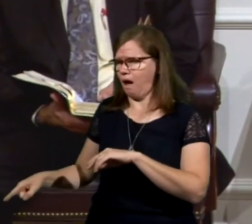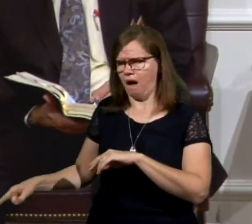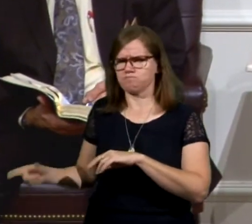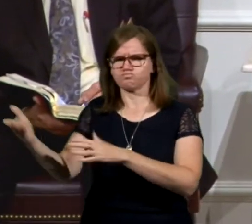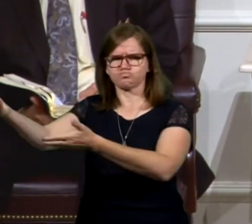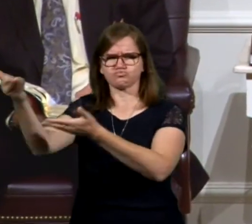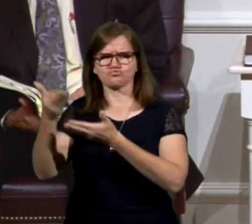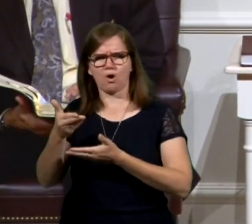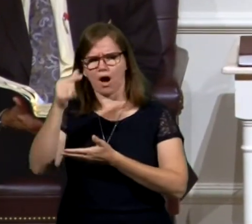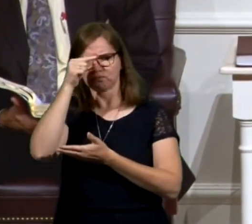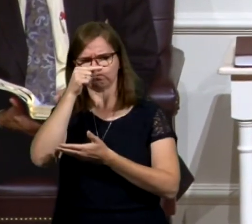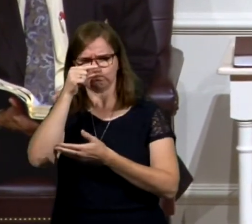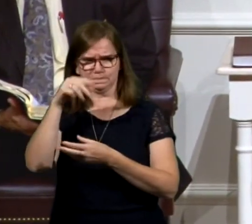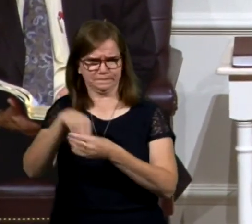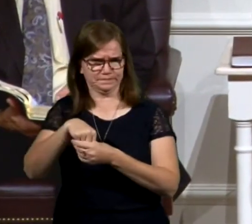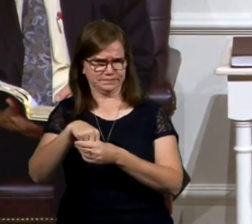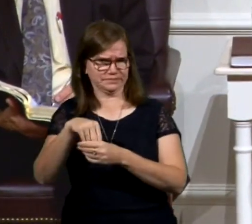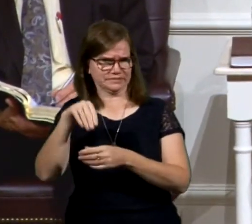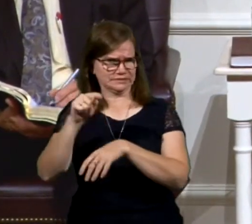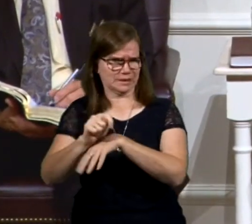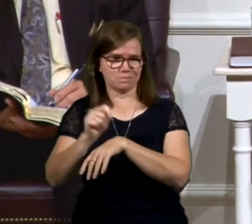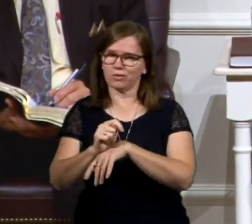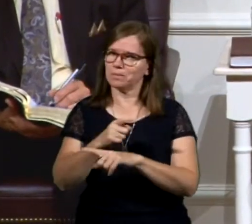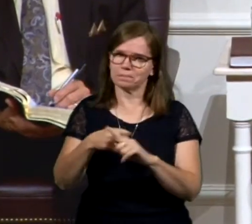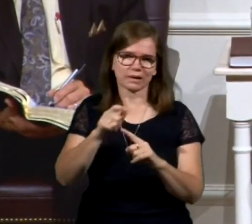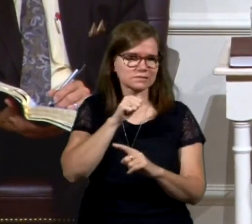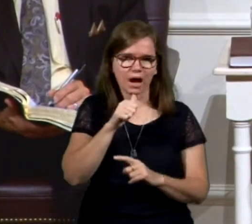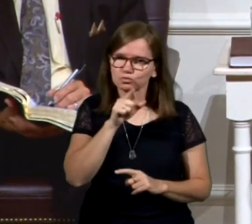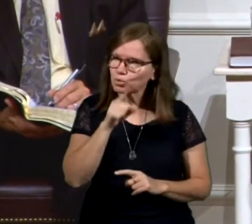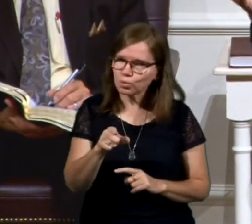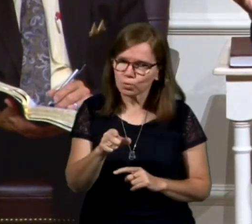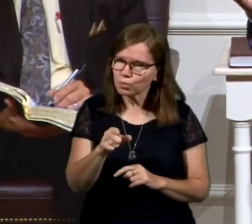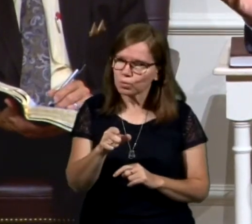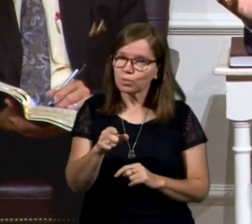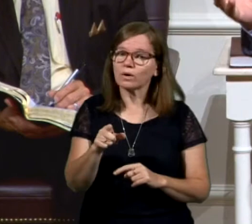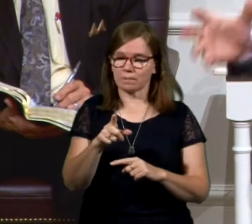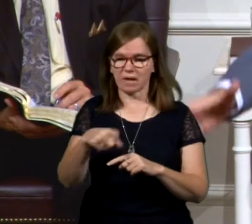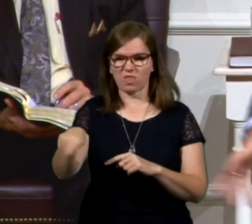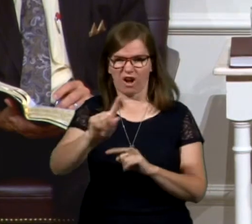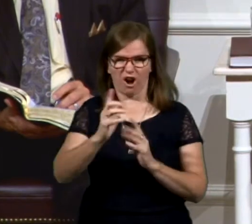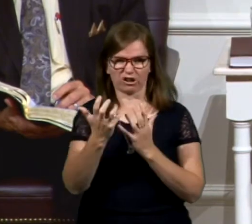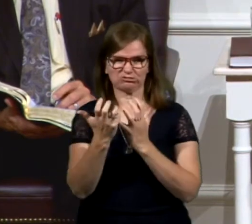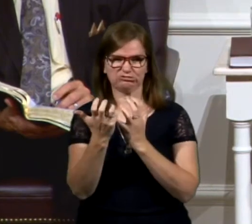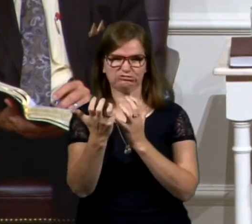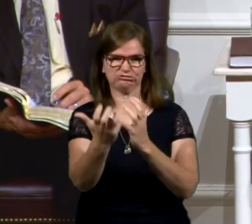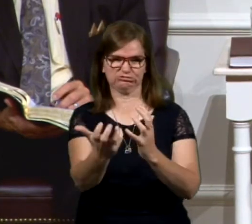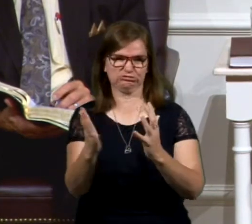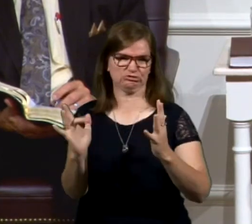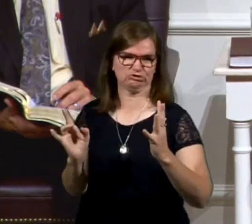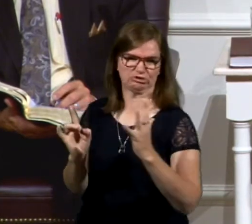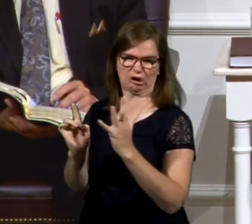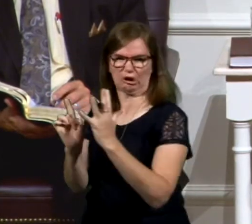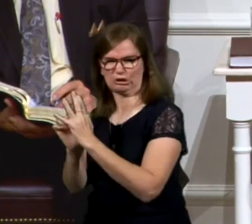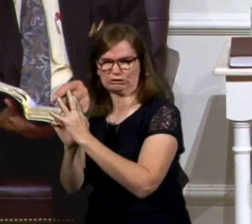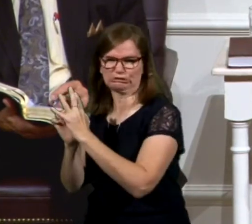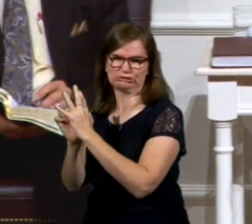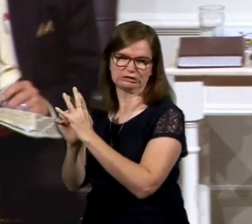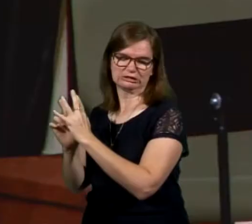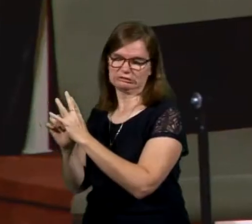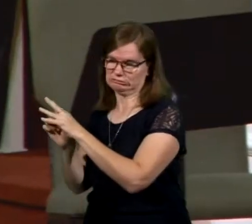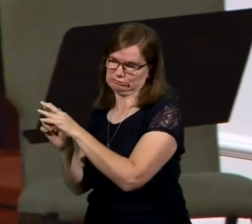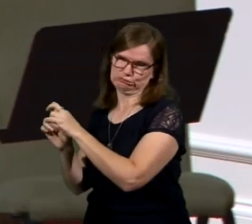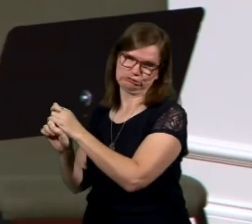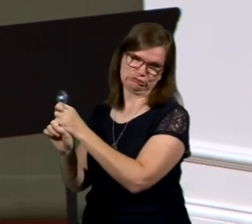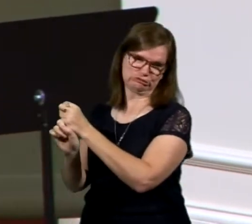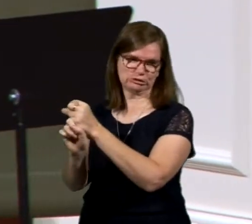They said that he brought a guy named Trophimus into the temple. But they just were, they got a mob together. And the mob grabbed him and they pulled him out. It